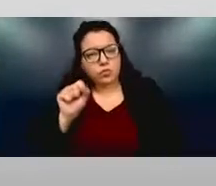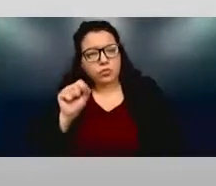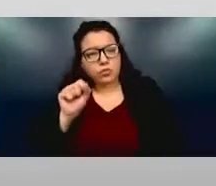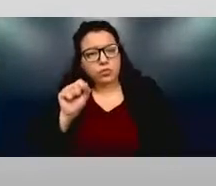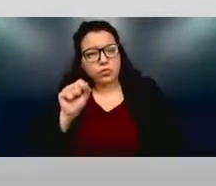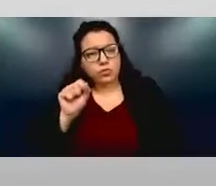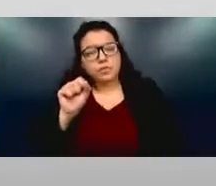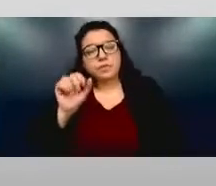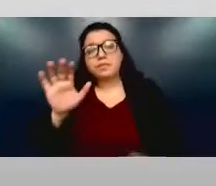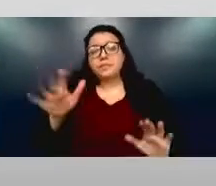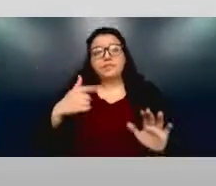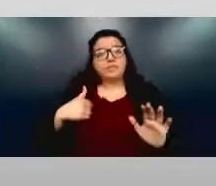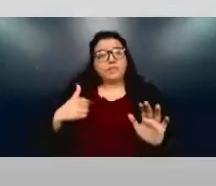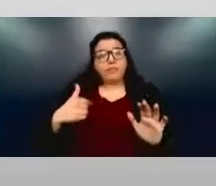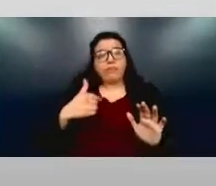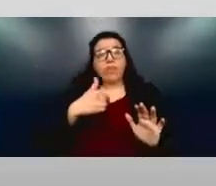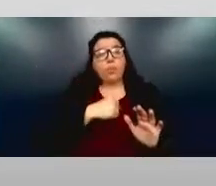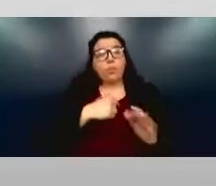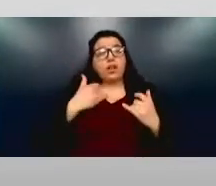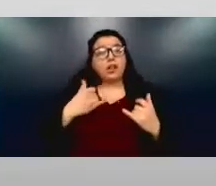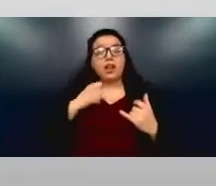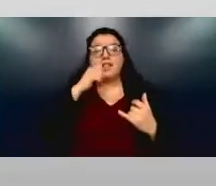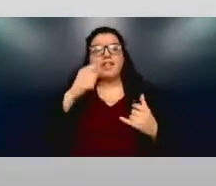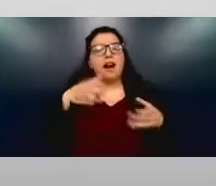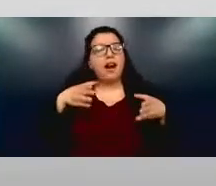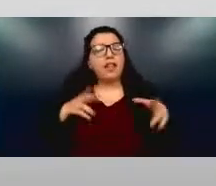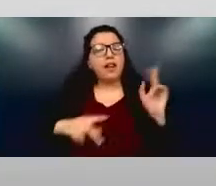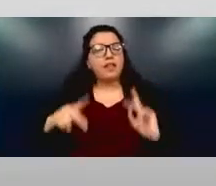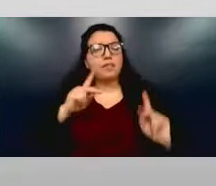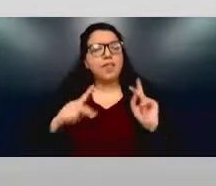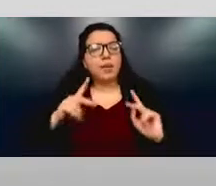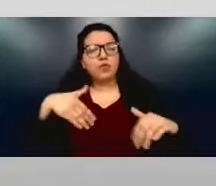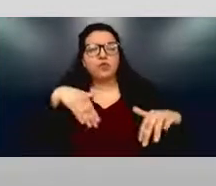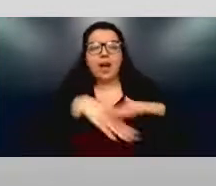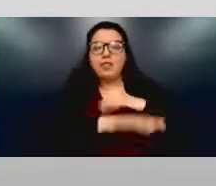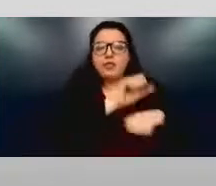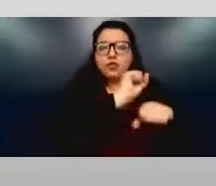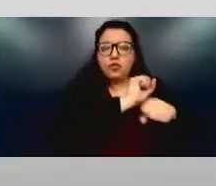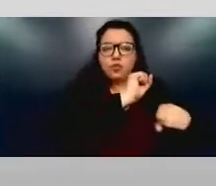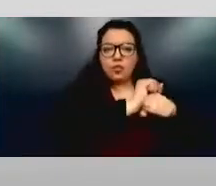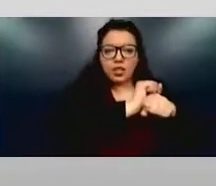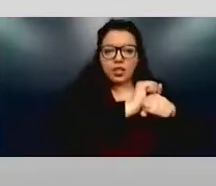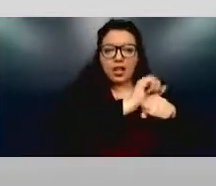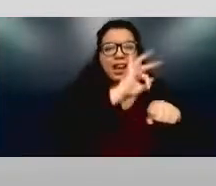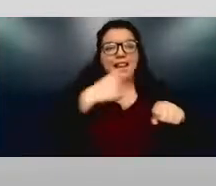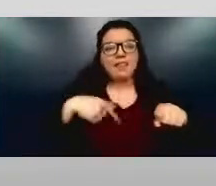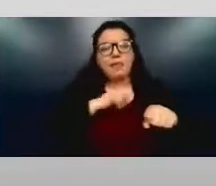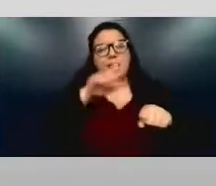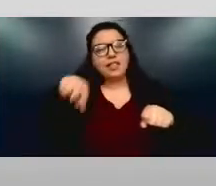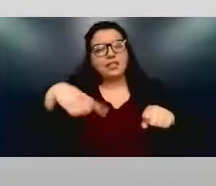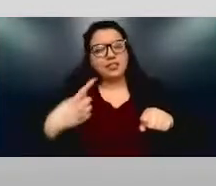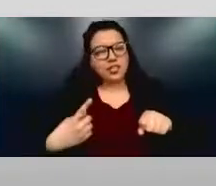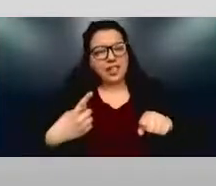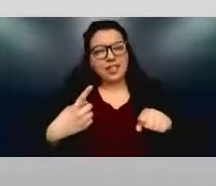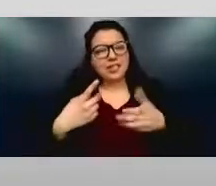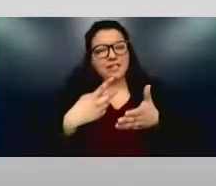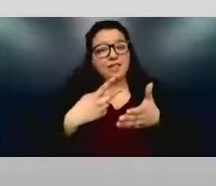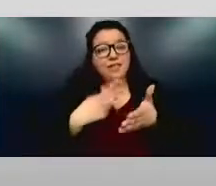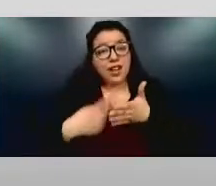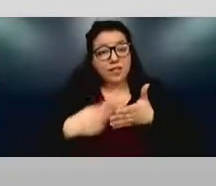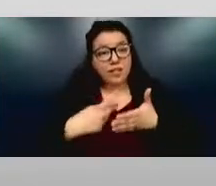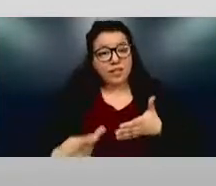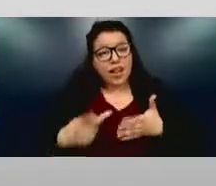amazing people with potential to add to the body of work of what we do when we are merely failing to provide accessibility.